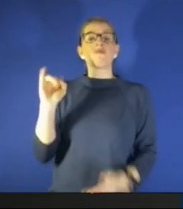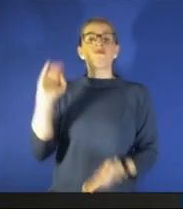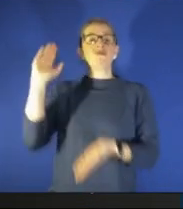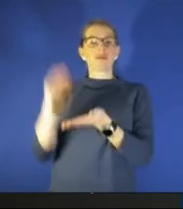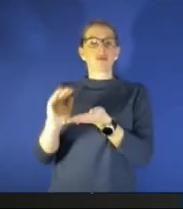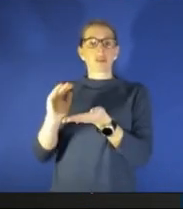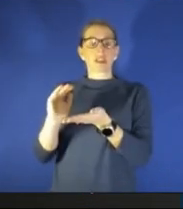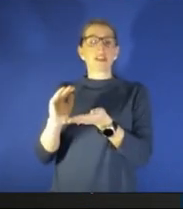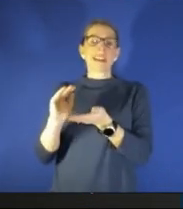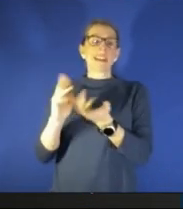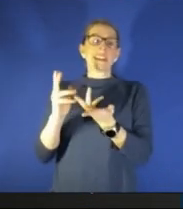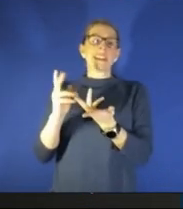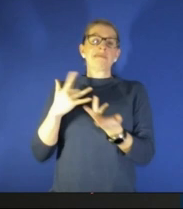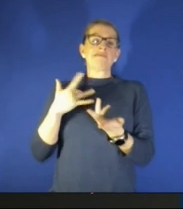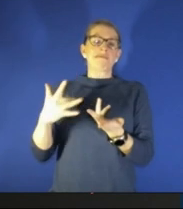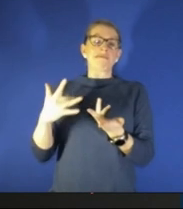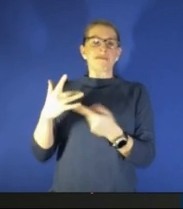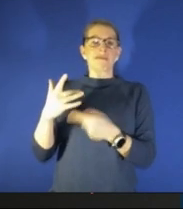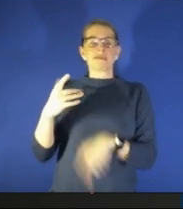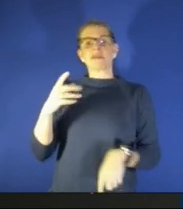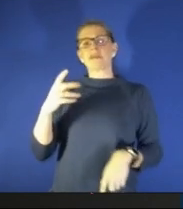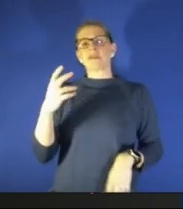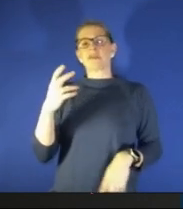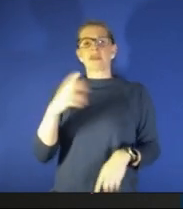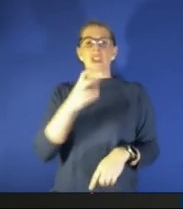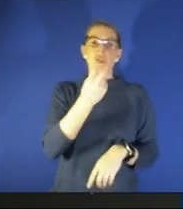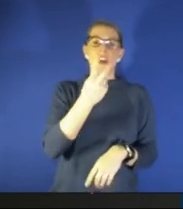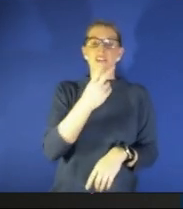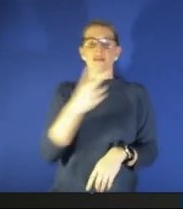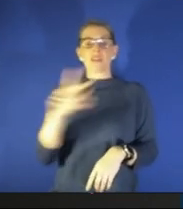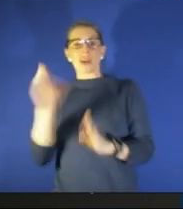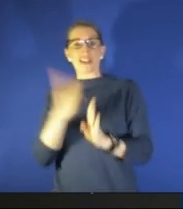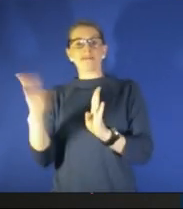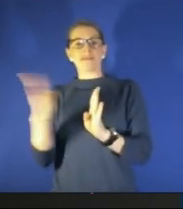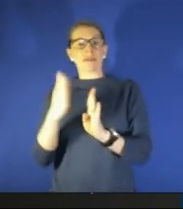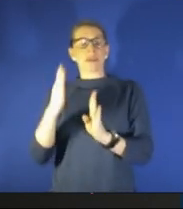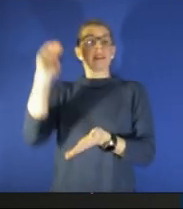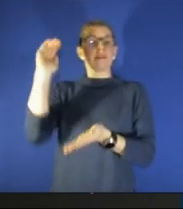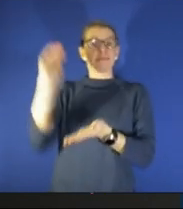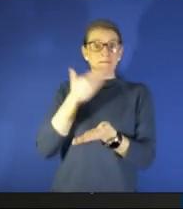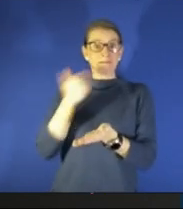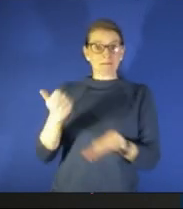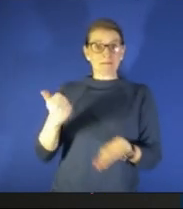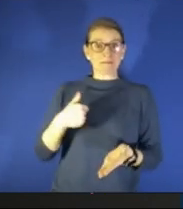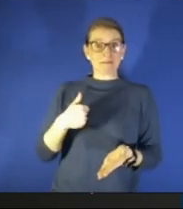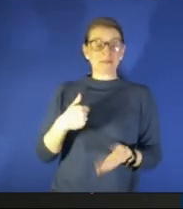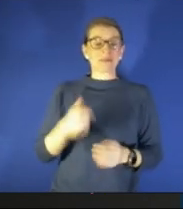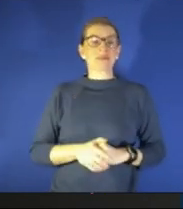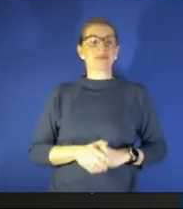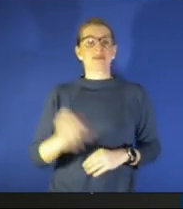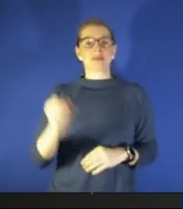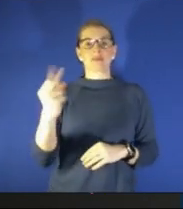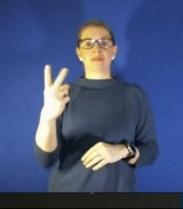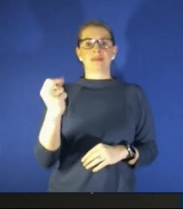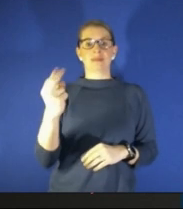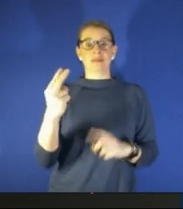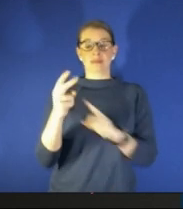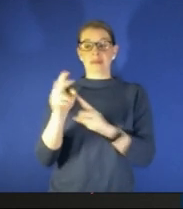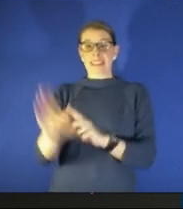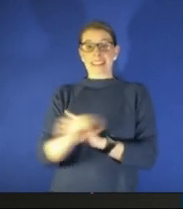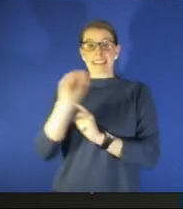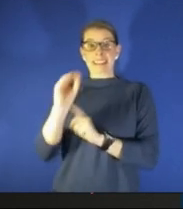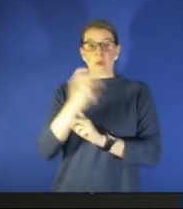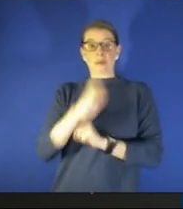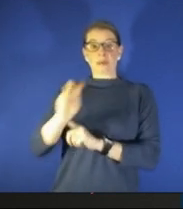those high teens uh again seeing less is is always better of those 12 zero in the icu zero on the ventilator 64